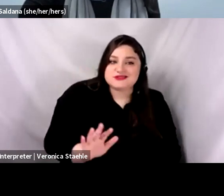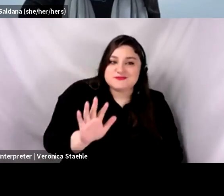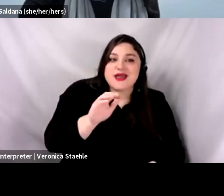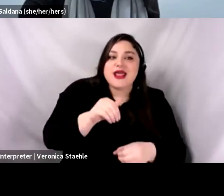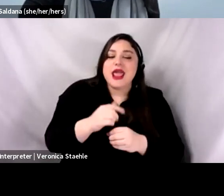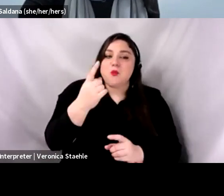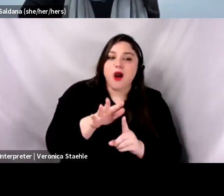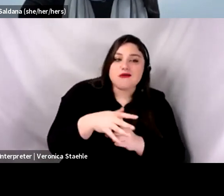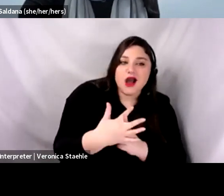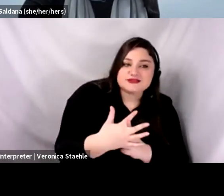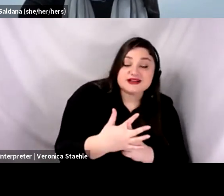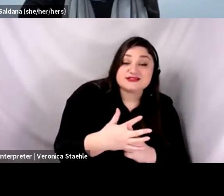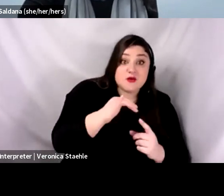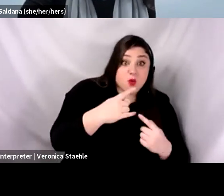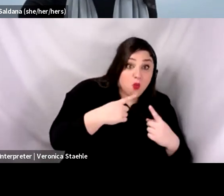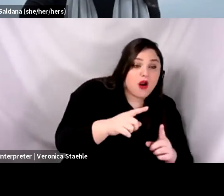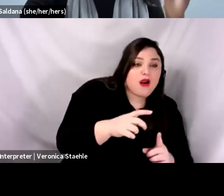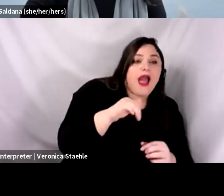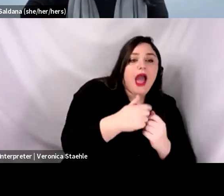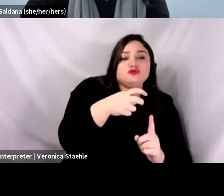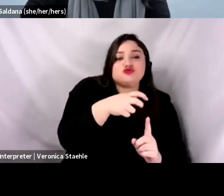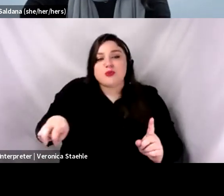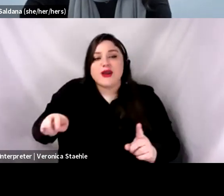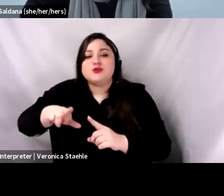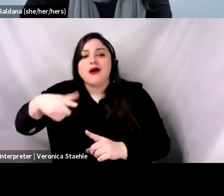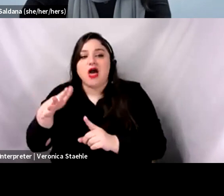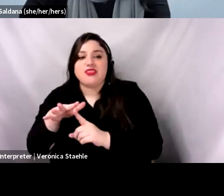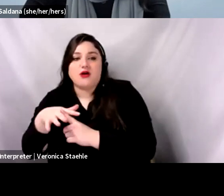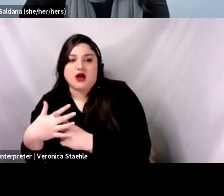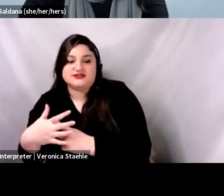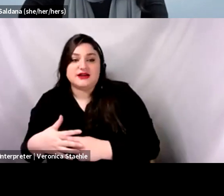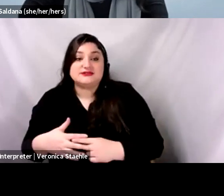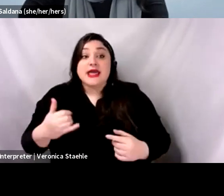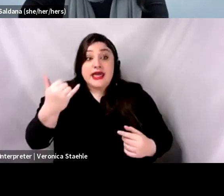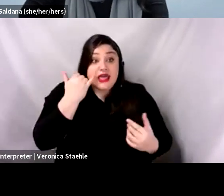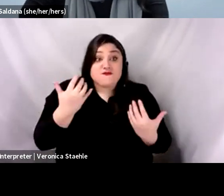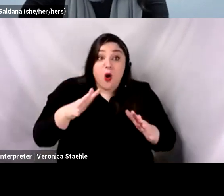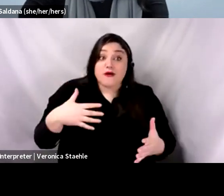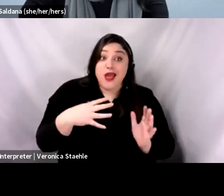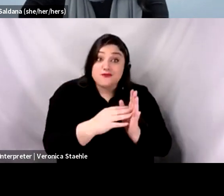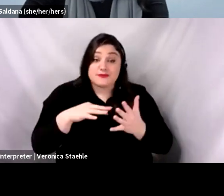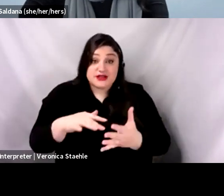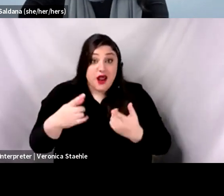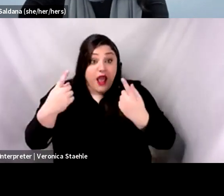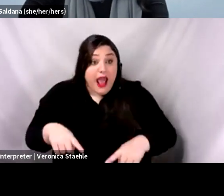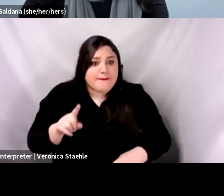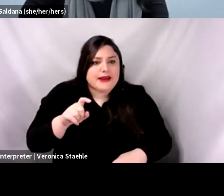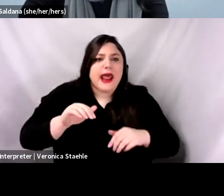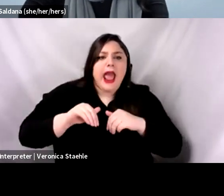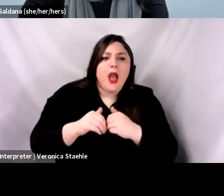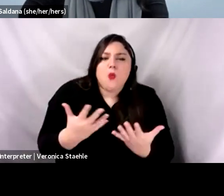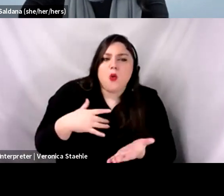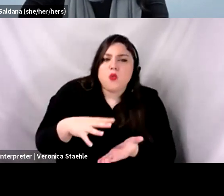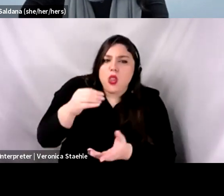we learned? Are costs generally accurate or much more variable than predicted? And then there's also a request from